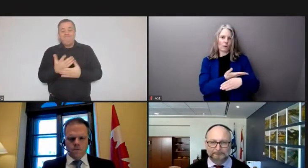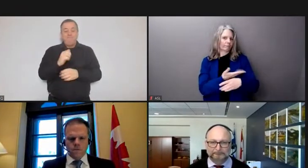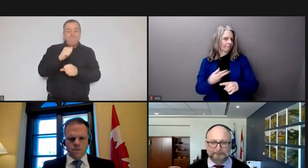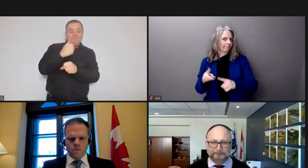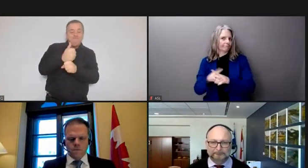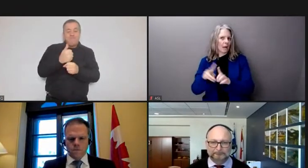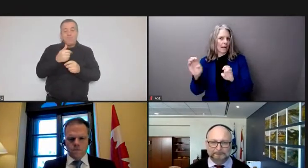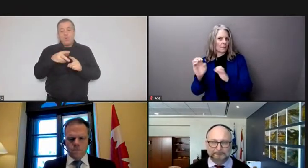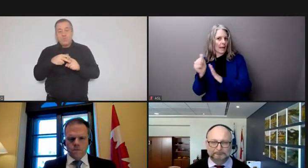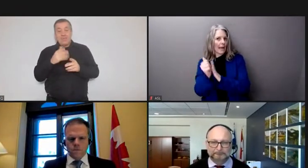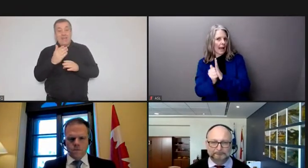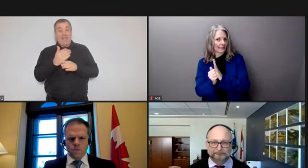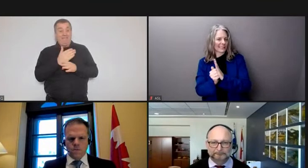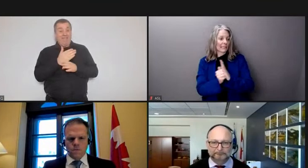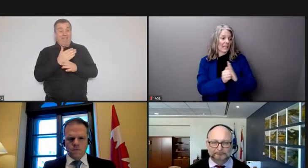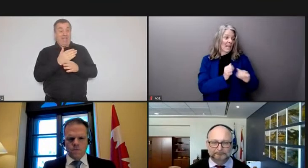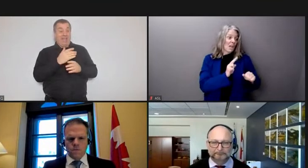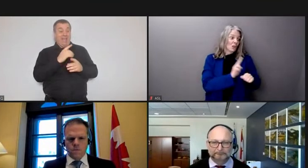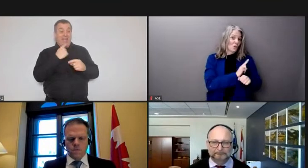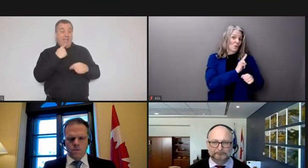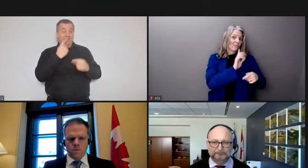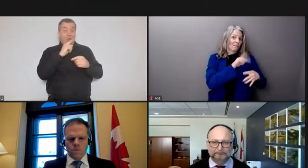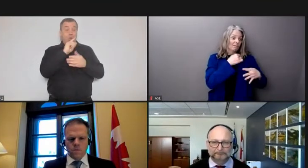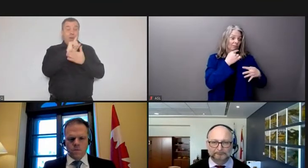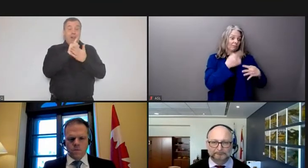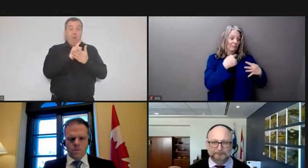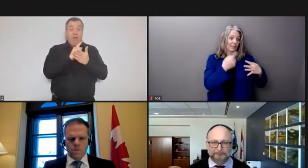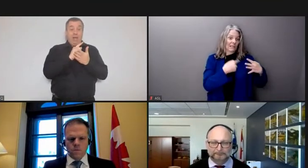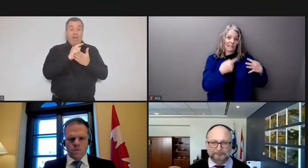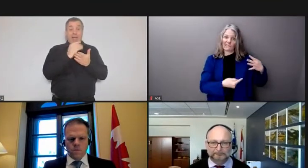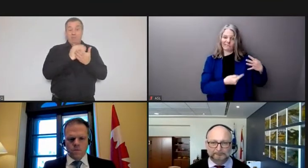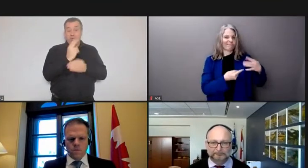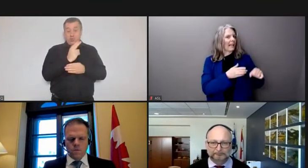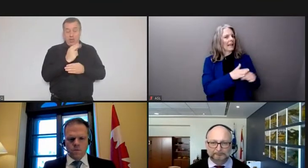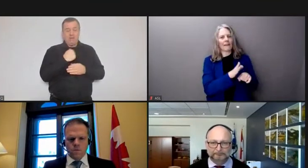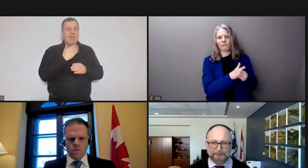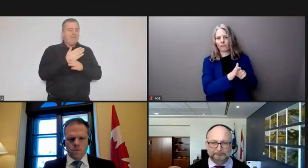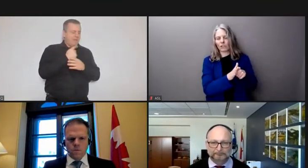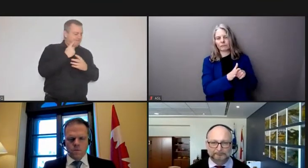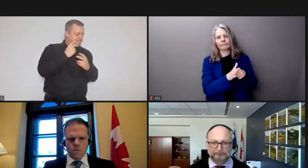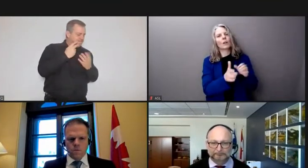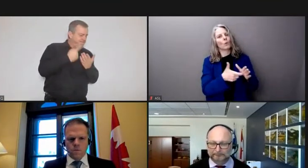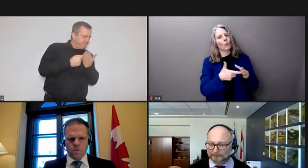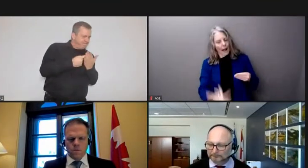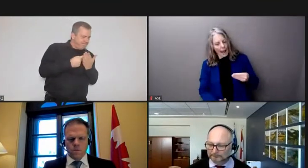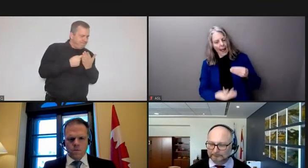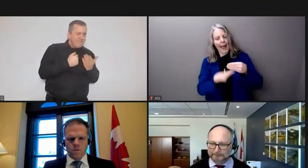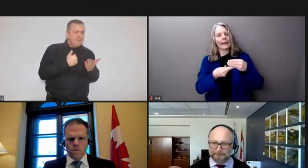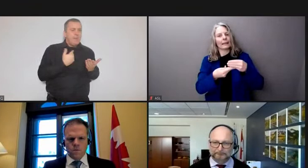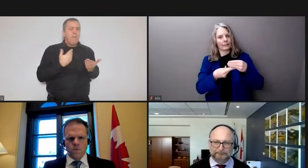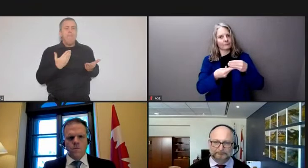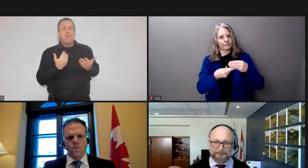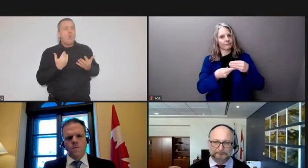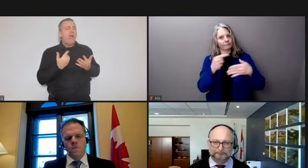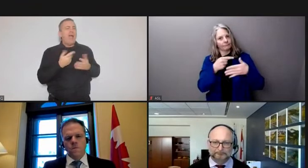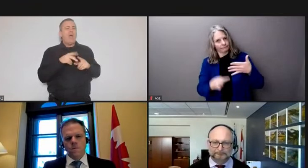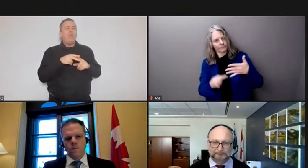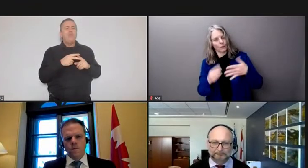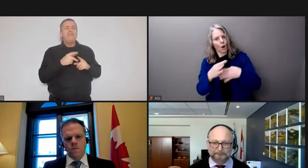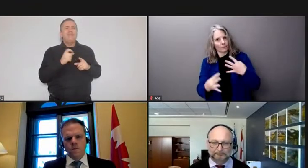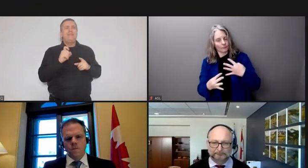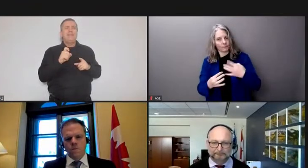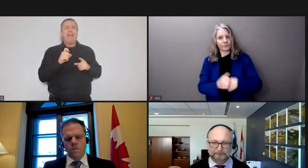act and we determined that we needed some additional tools now some of those tools